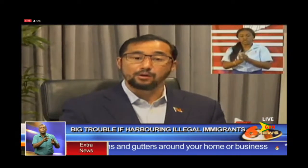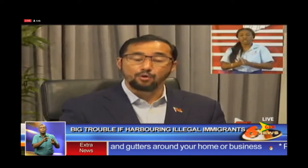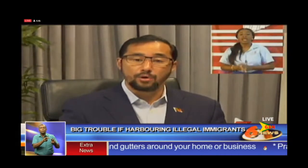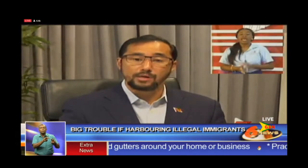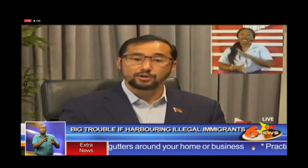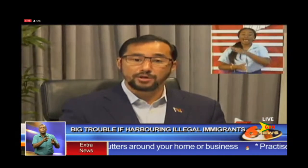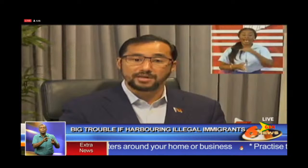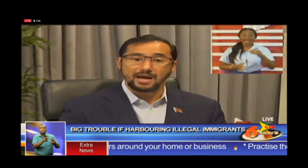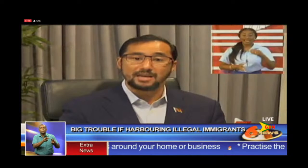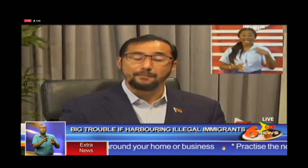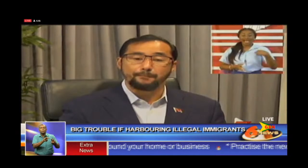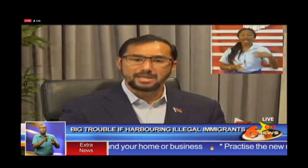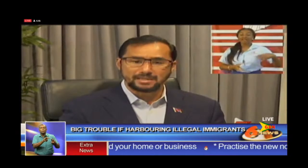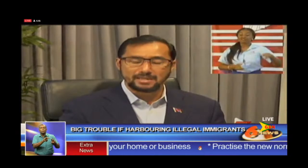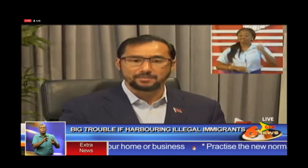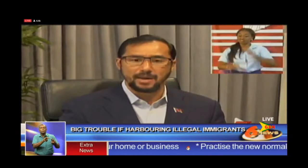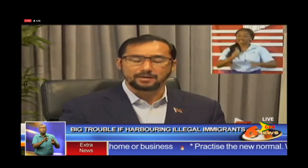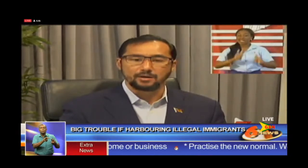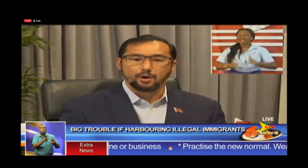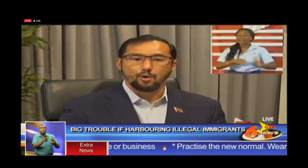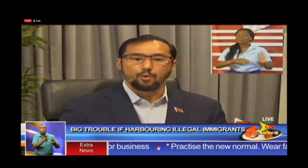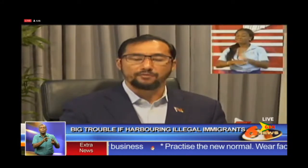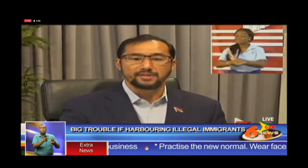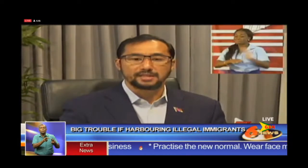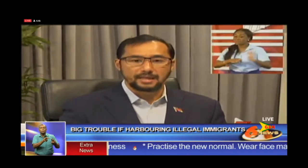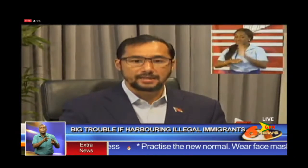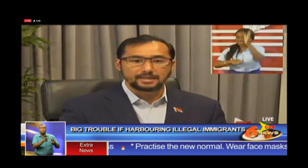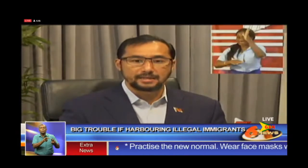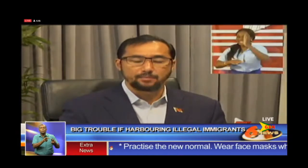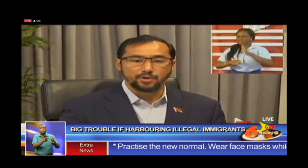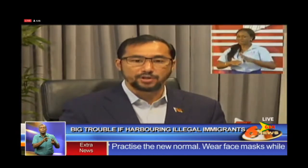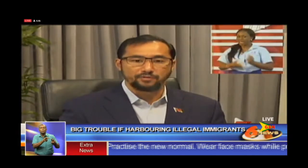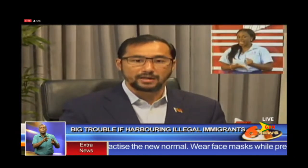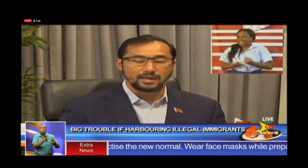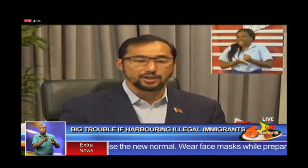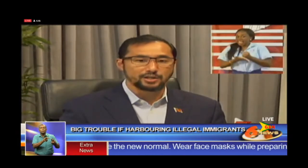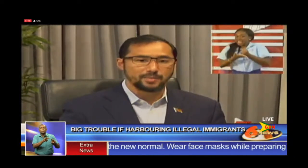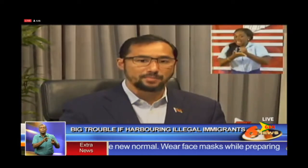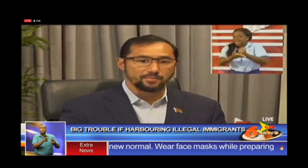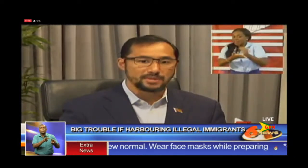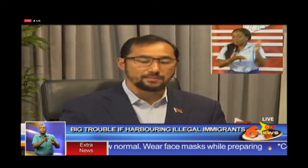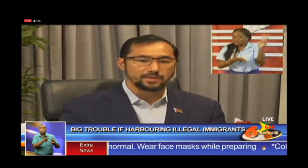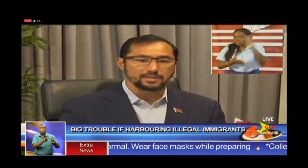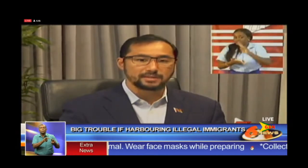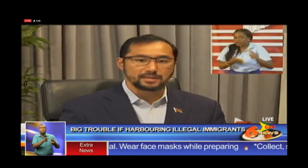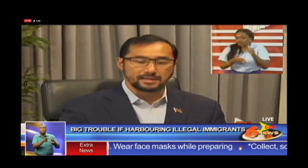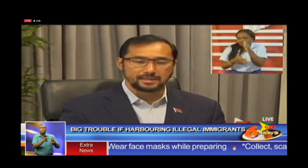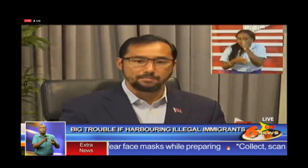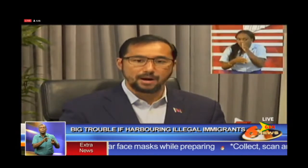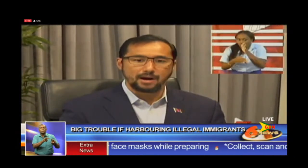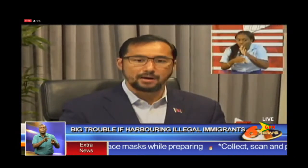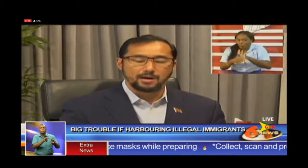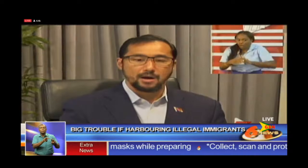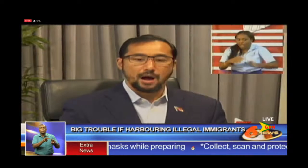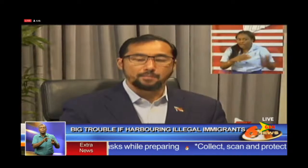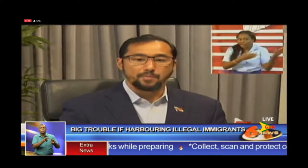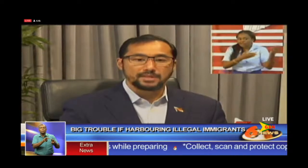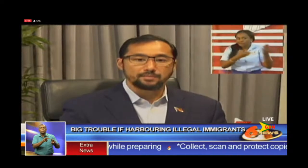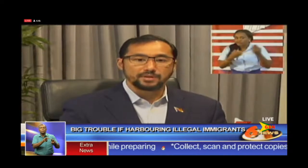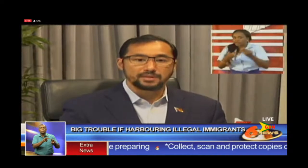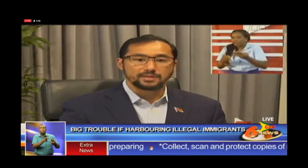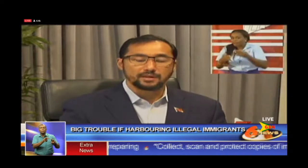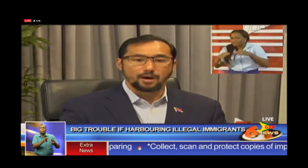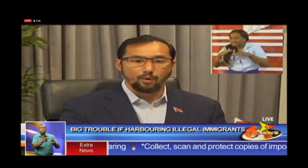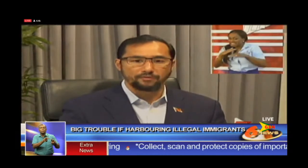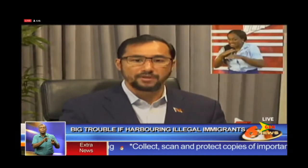that if there are local Trinidadian businessmen who are facilitating the breach of regulations by permitting persons to disembark and